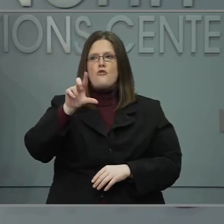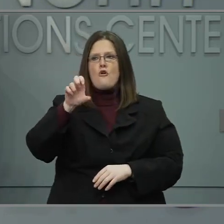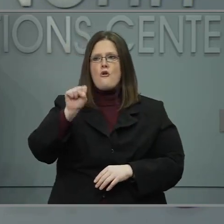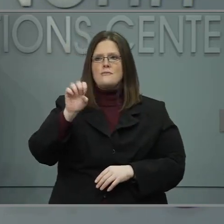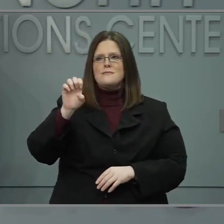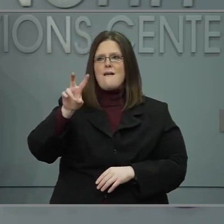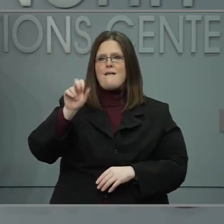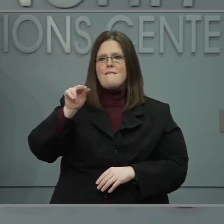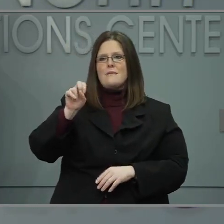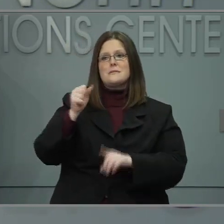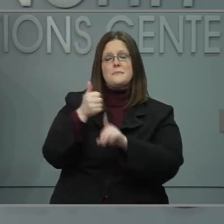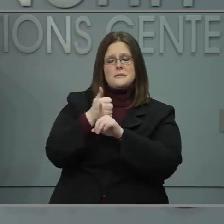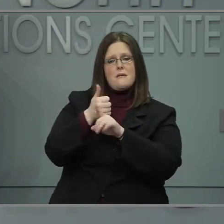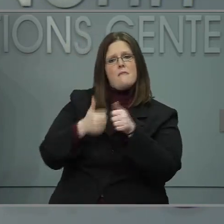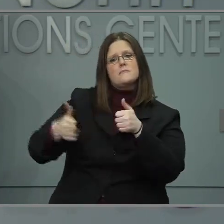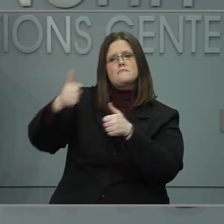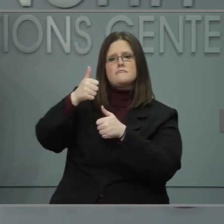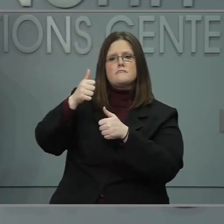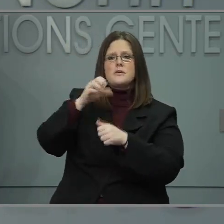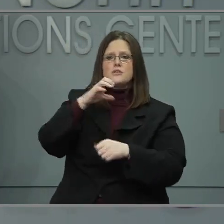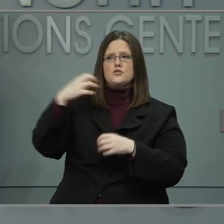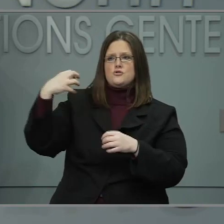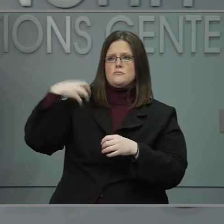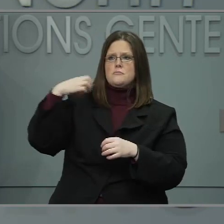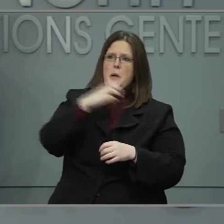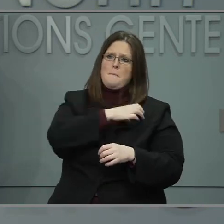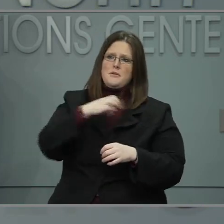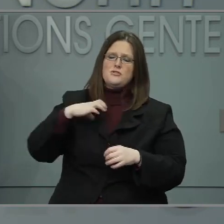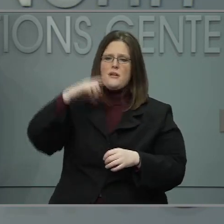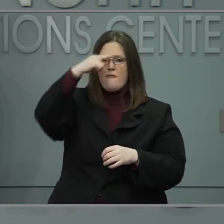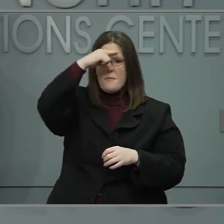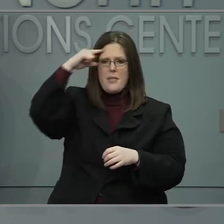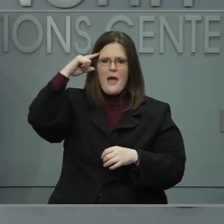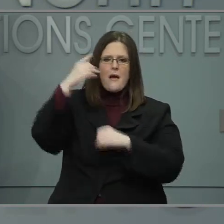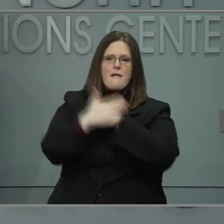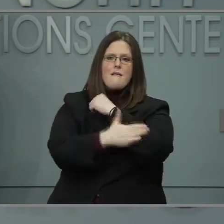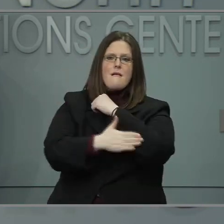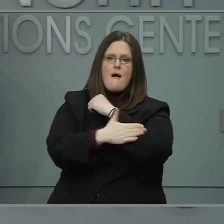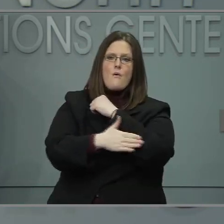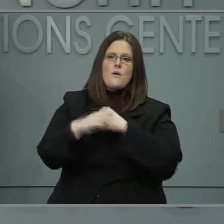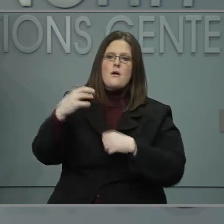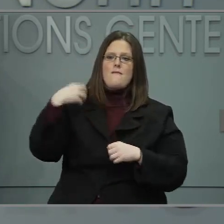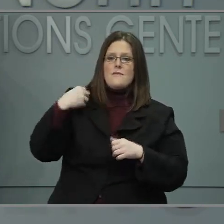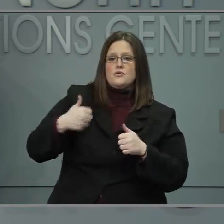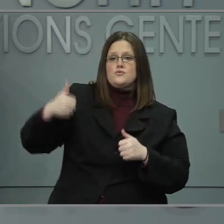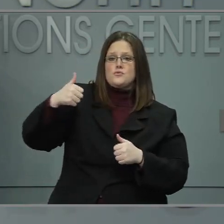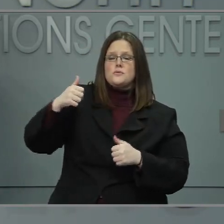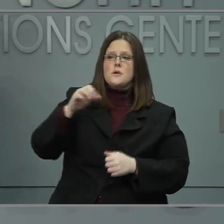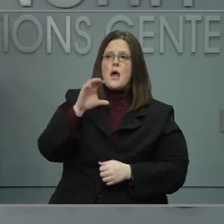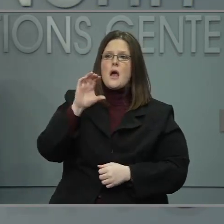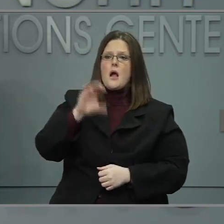of Black County Officials. And the Chairman of the Cumberland County Board of Commissioners, Chairman Evans.